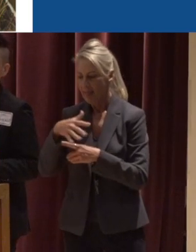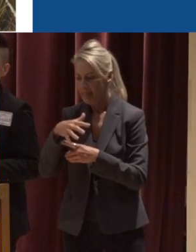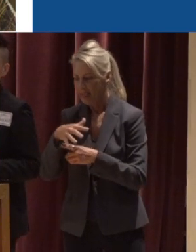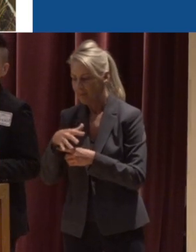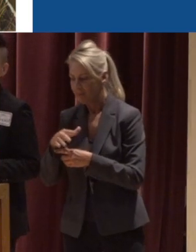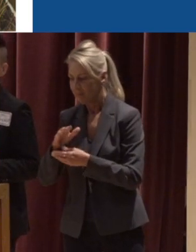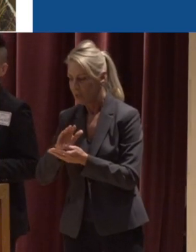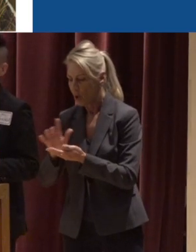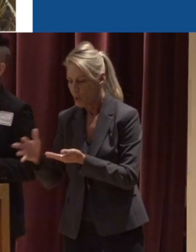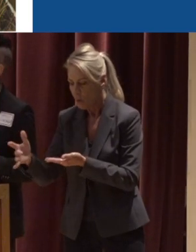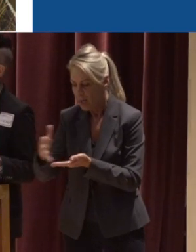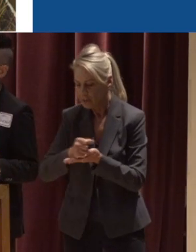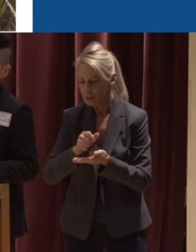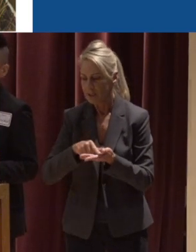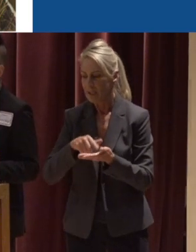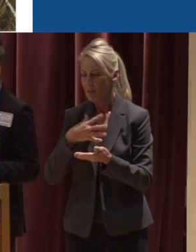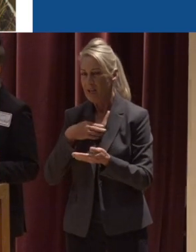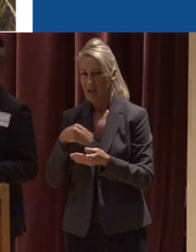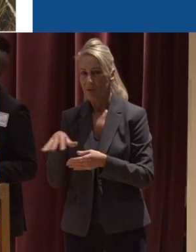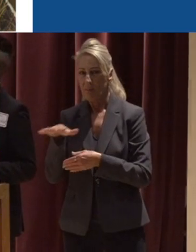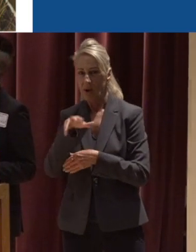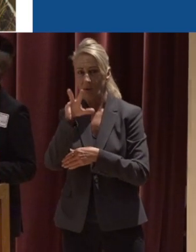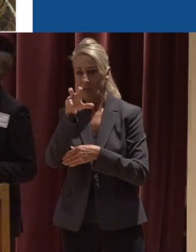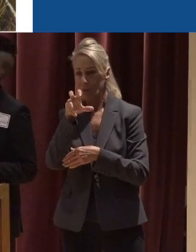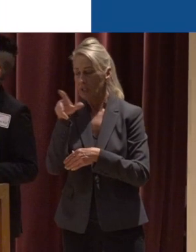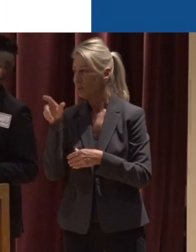monitoring Of these facilities And we have roughly 300